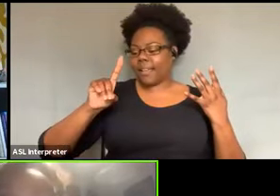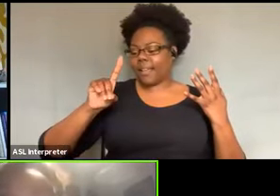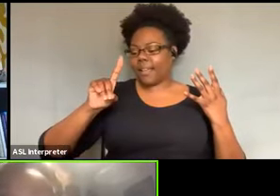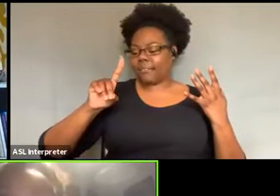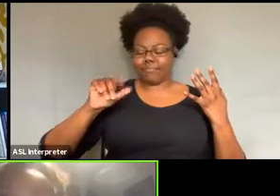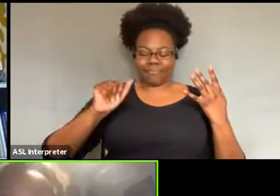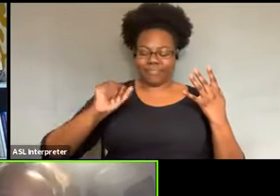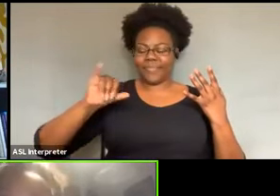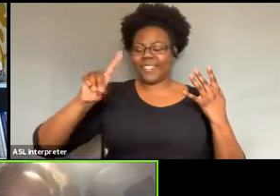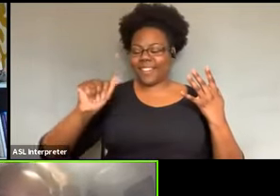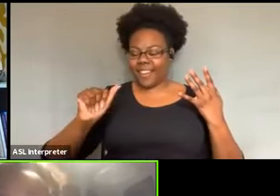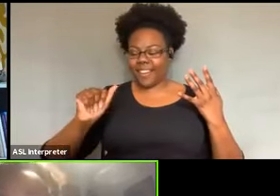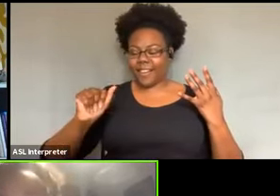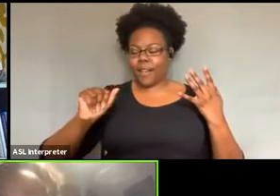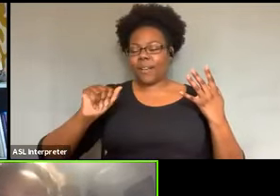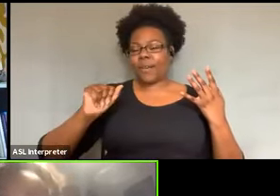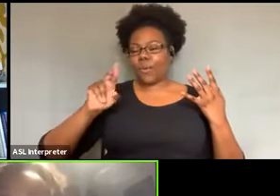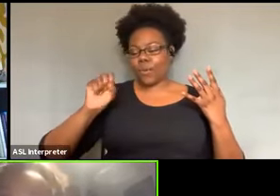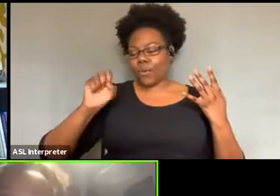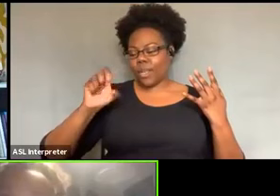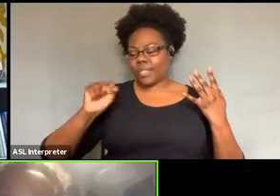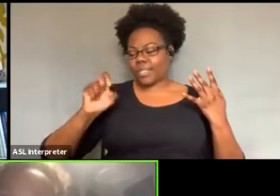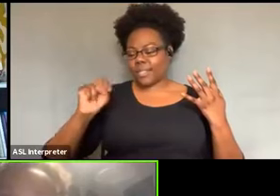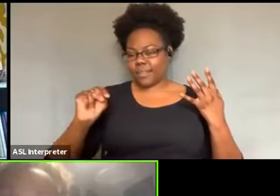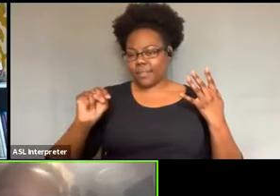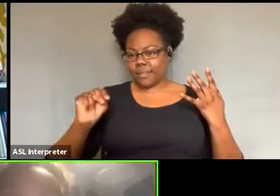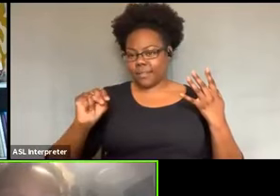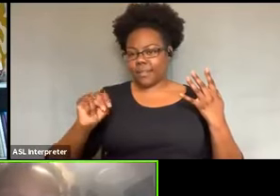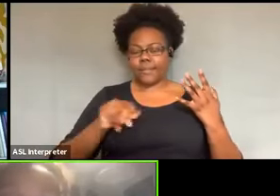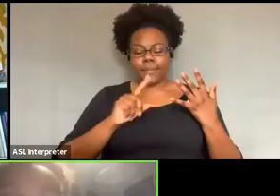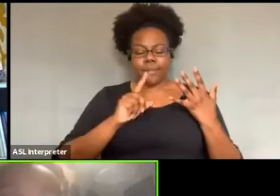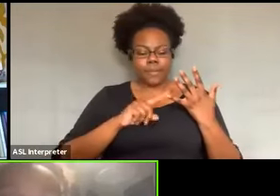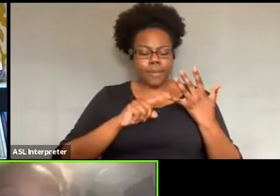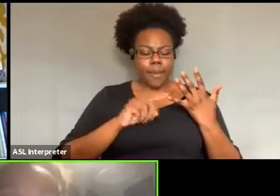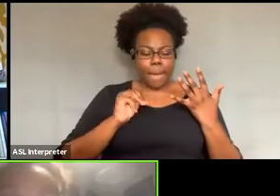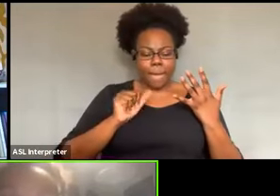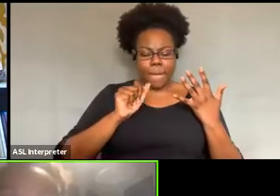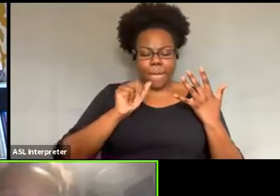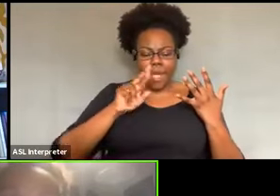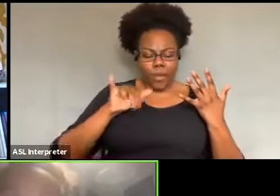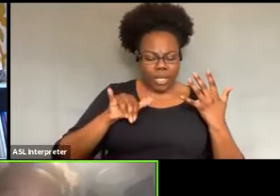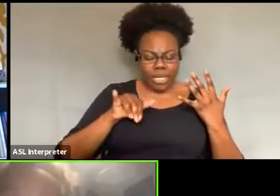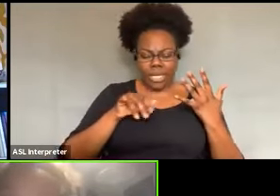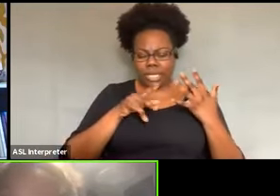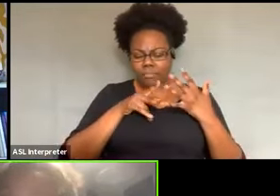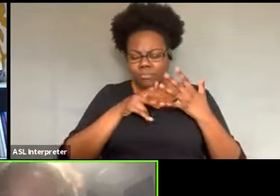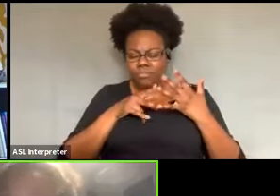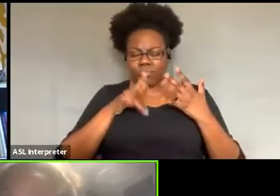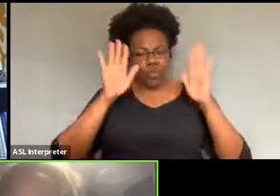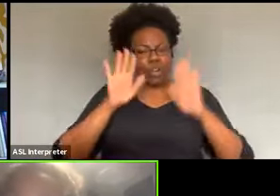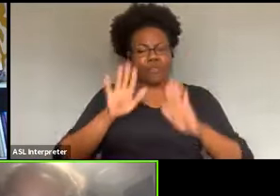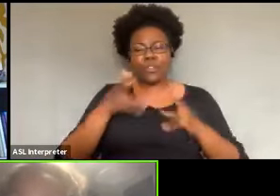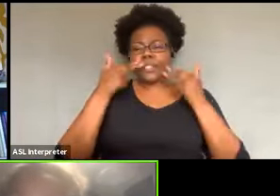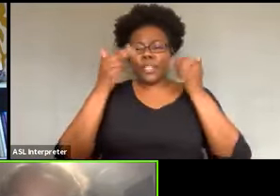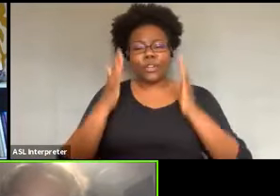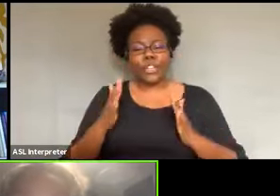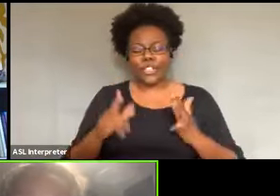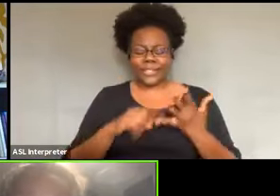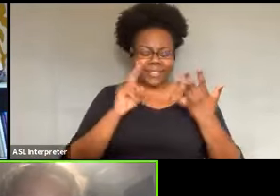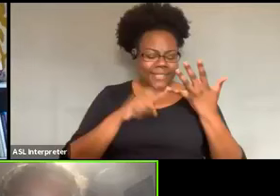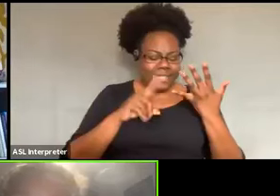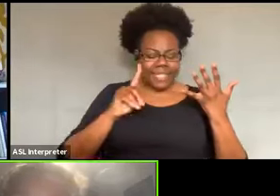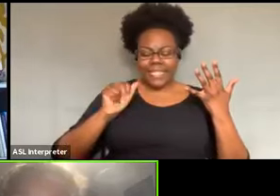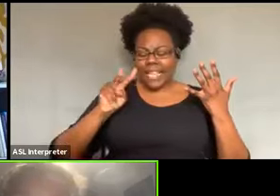Mary, um, they, these were these phenomenal singers and David Dean, and we just had this